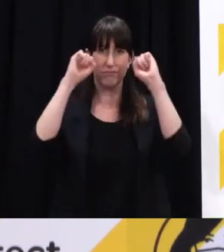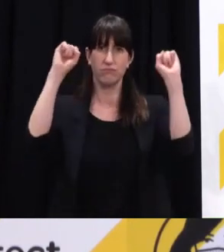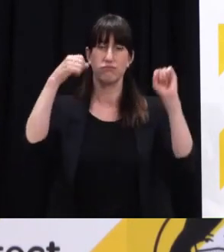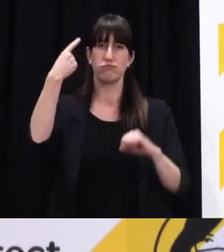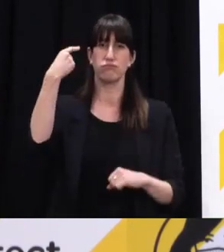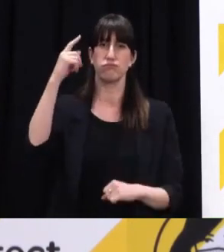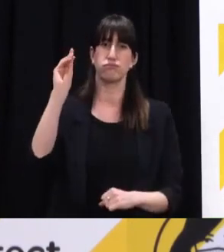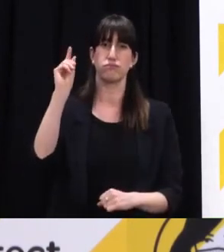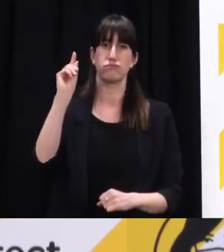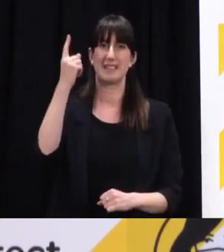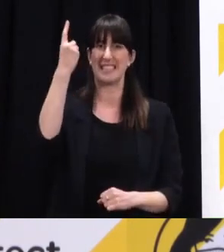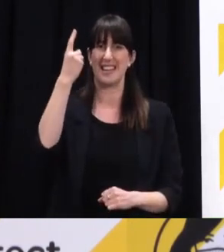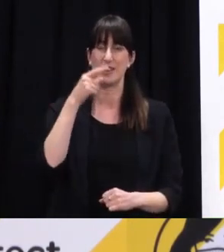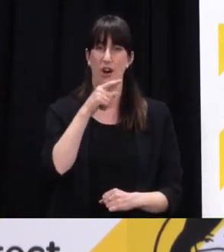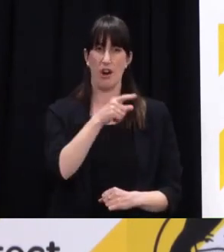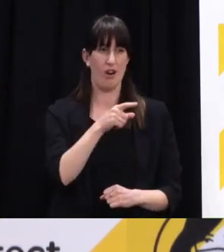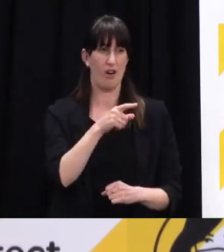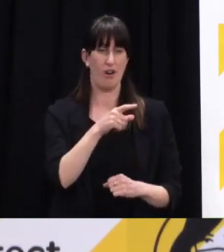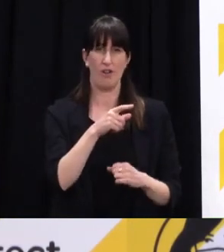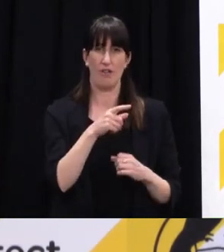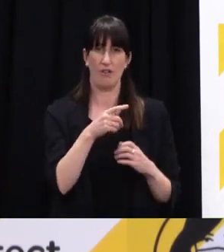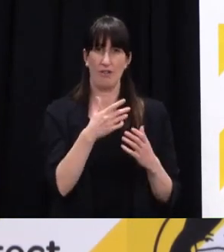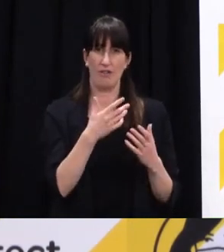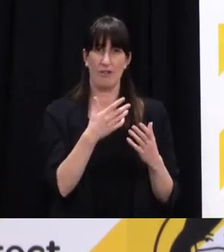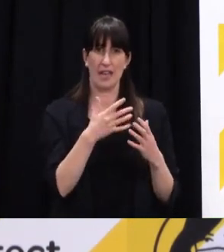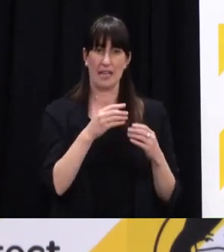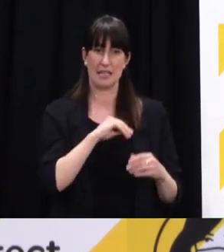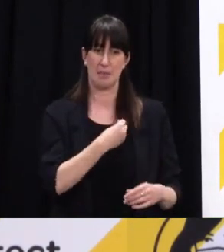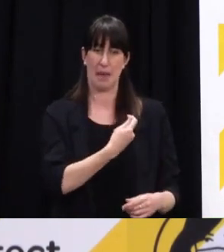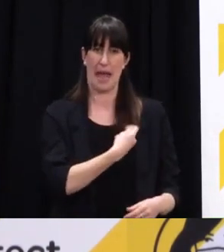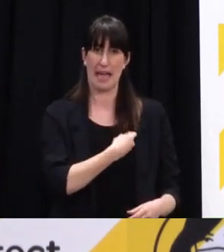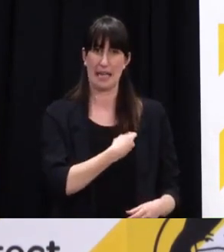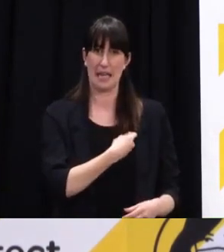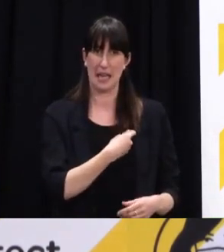contact? Did reach out personally to him? Can you explain how you've landed on Spain?